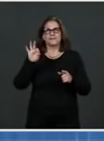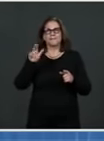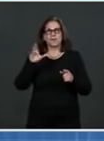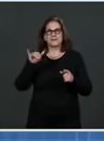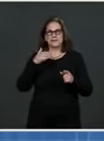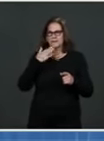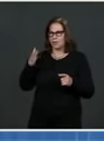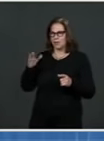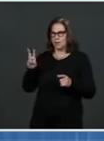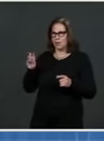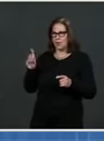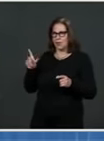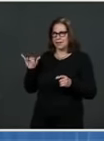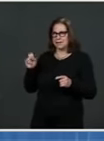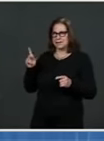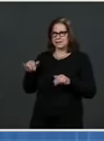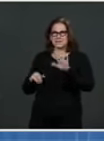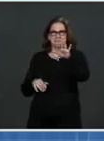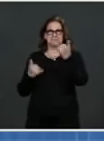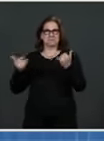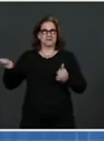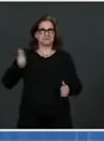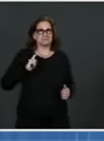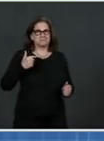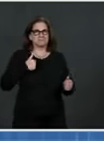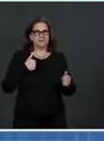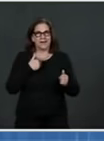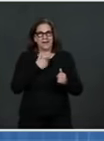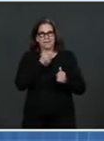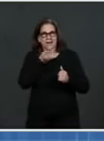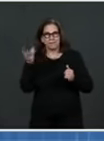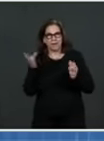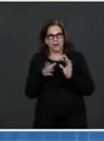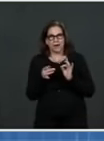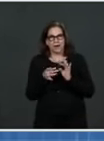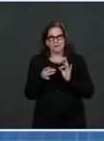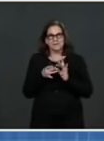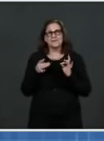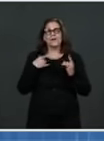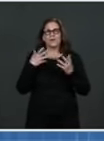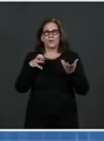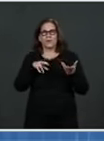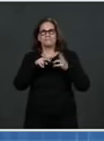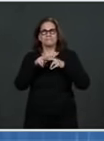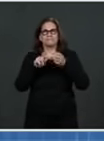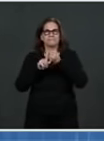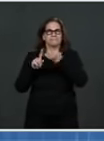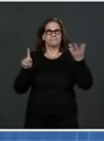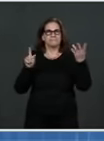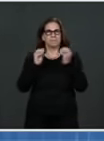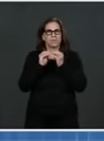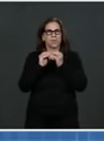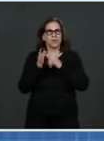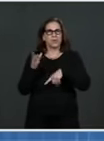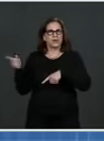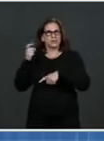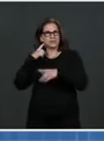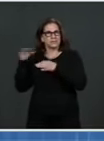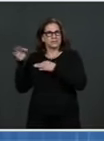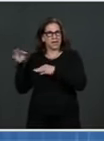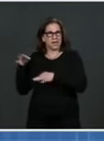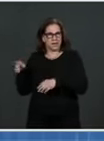next couple of minutes that extend what you just heard from Dr. Walensky, and that is the importance of vaccination